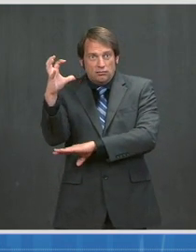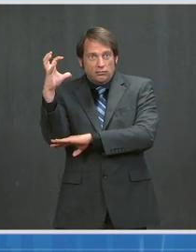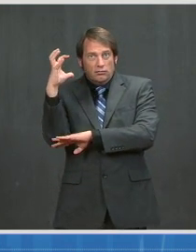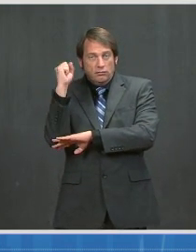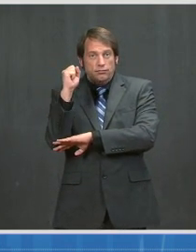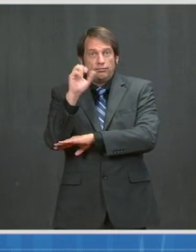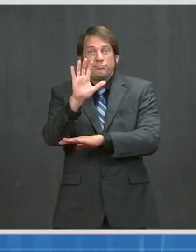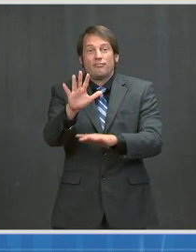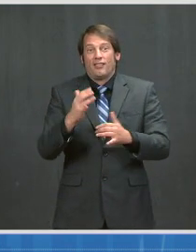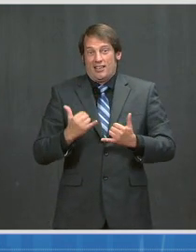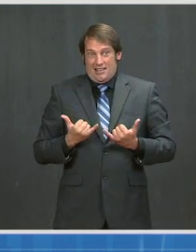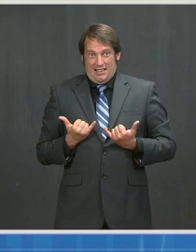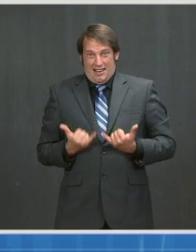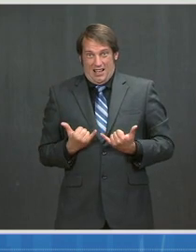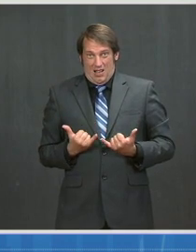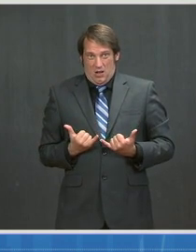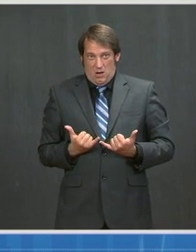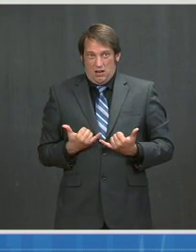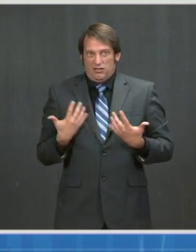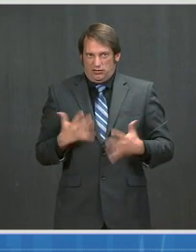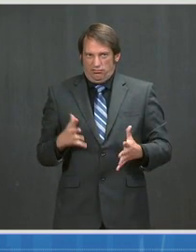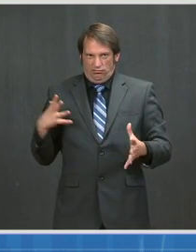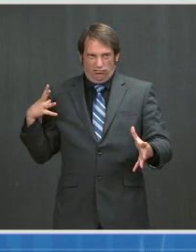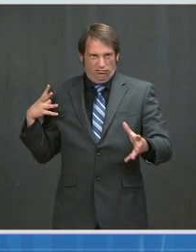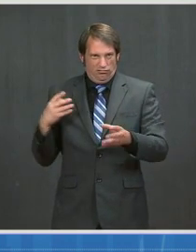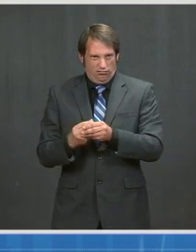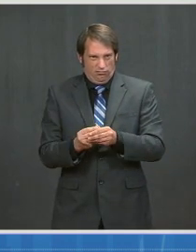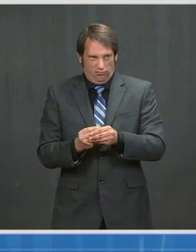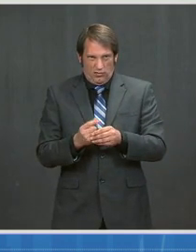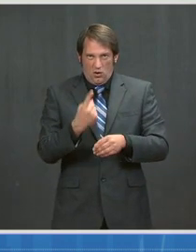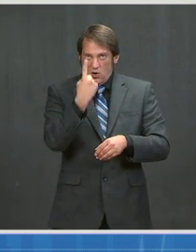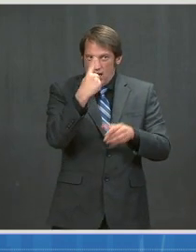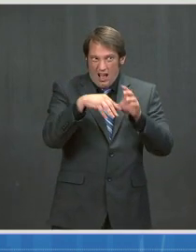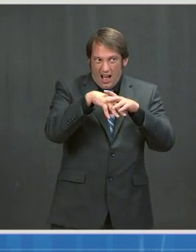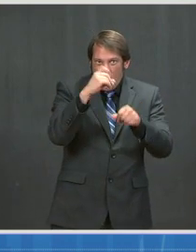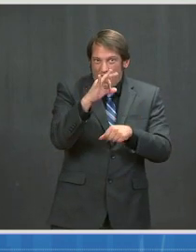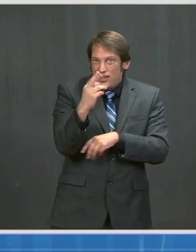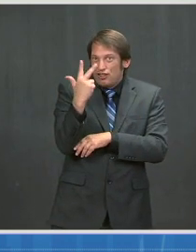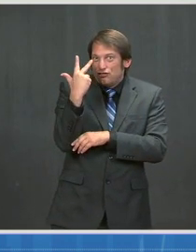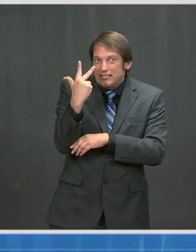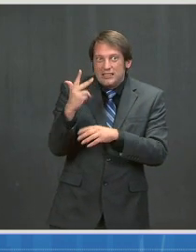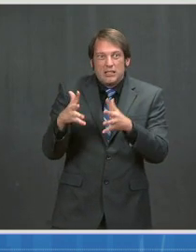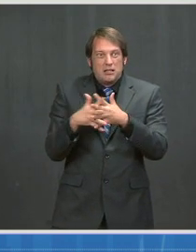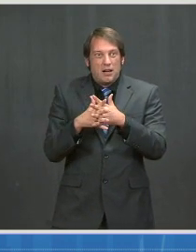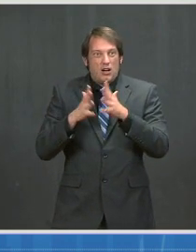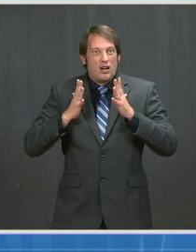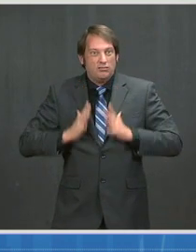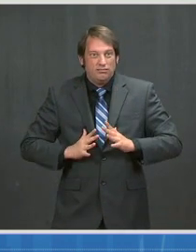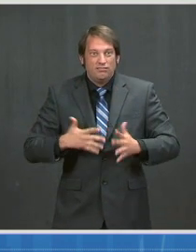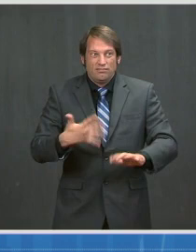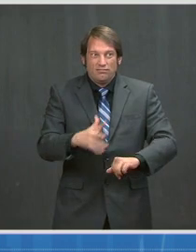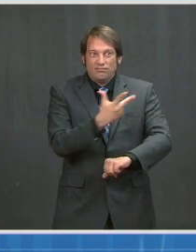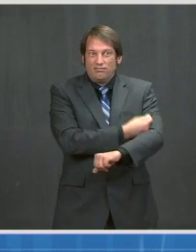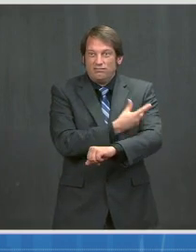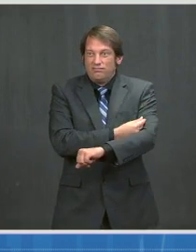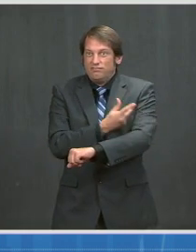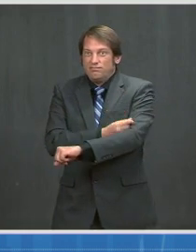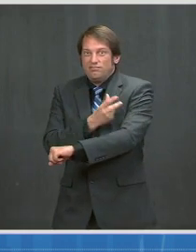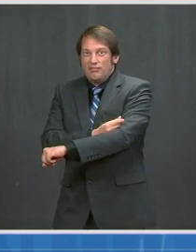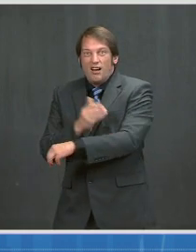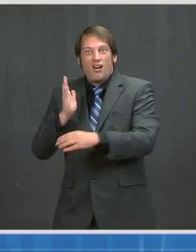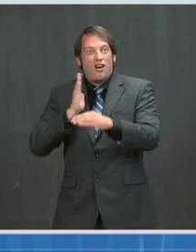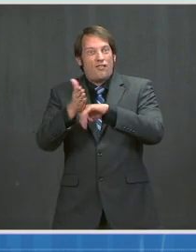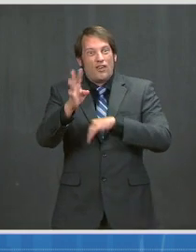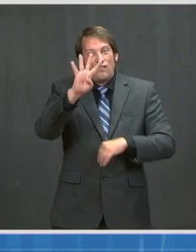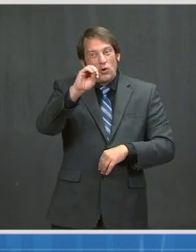nearly one in three Americans and over 40 percent of adults have at least